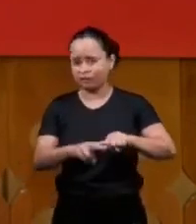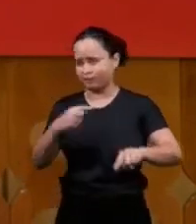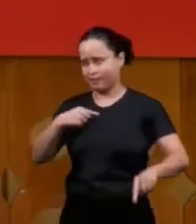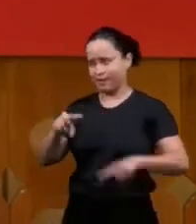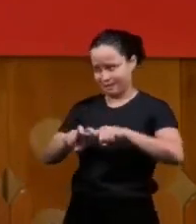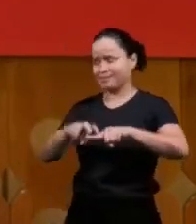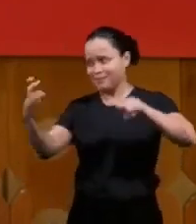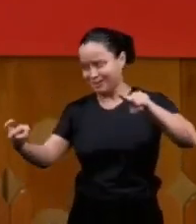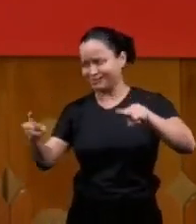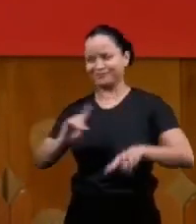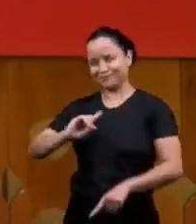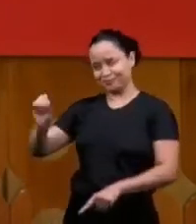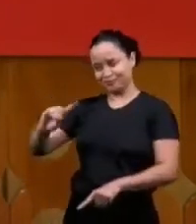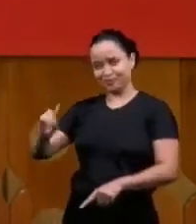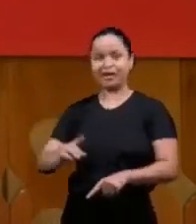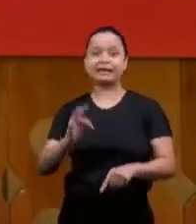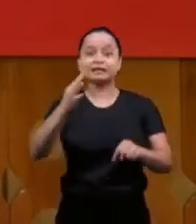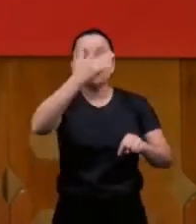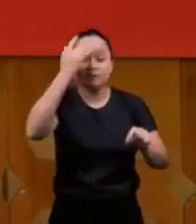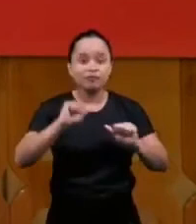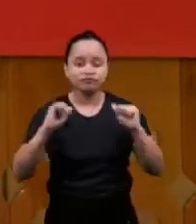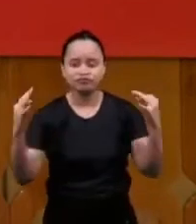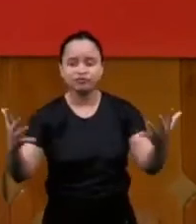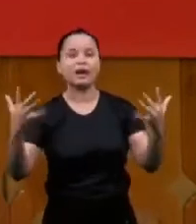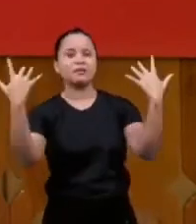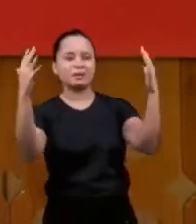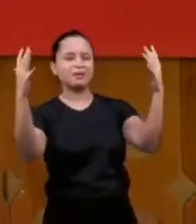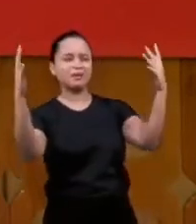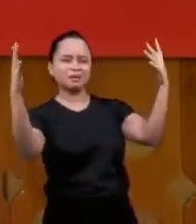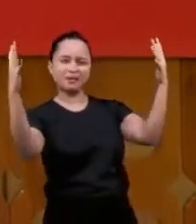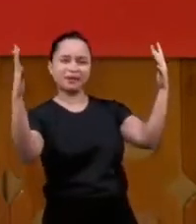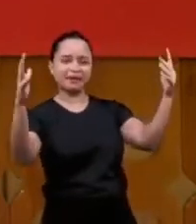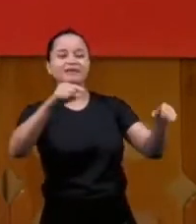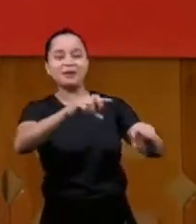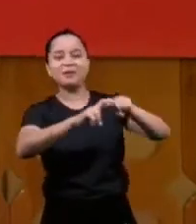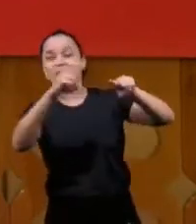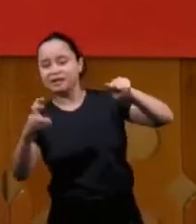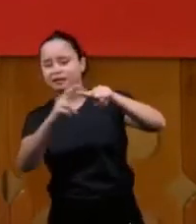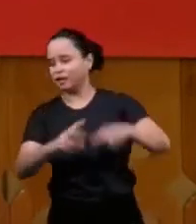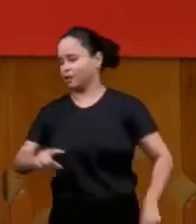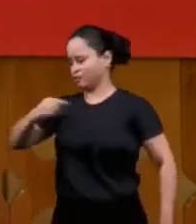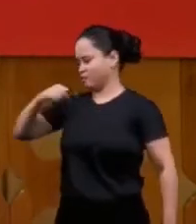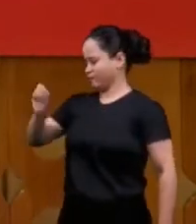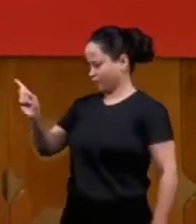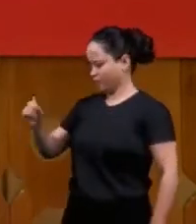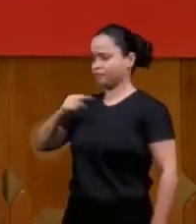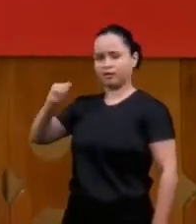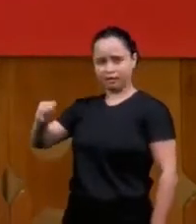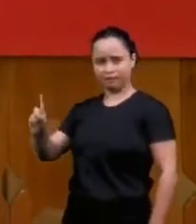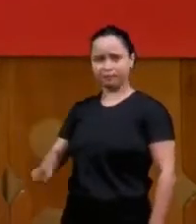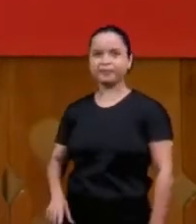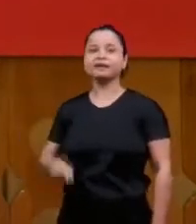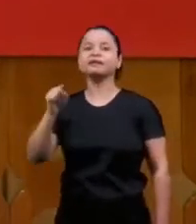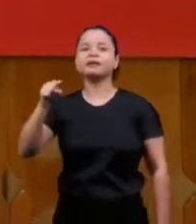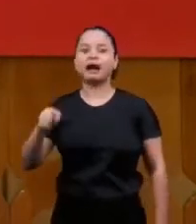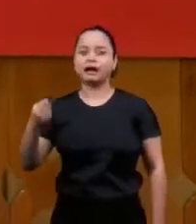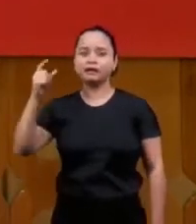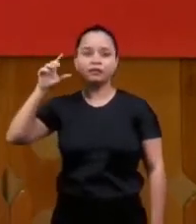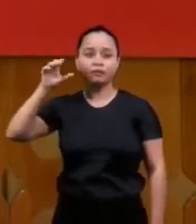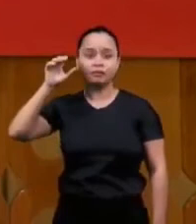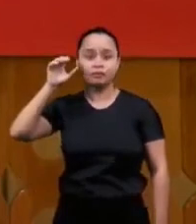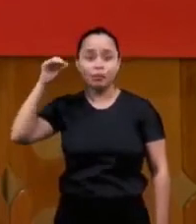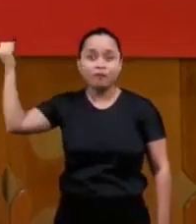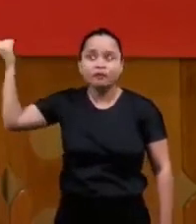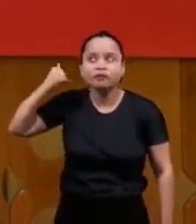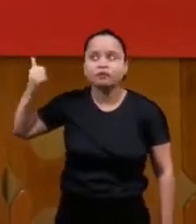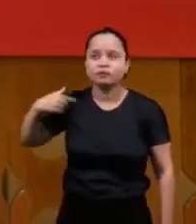I'm going to do this everyone was waiting applauding he's going to jump he's going to jump I'm not going to jump and I saw there was a voice behind me I'm going to throw you